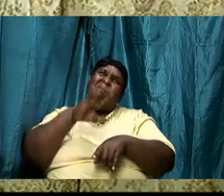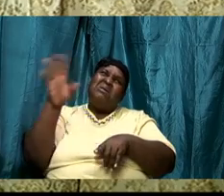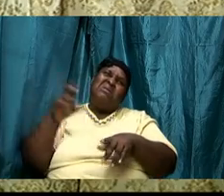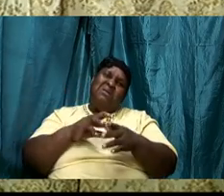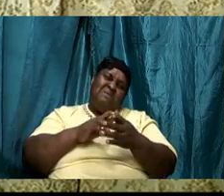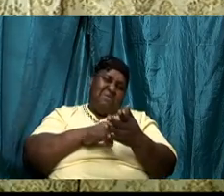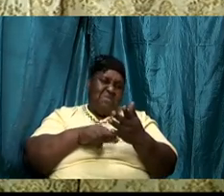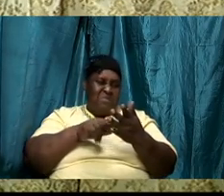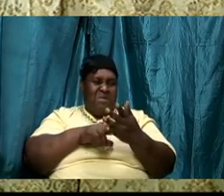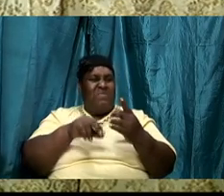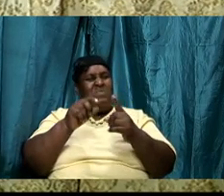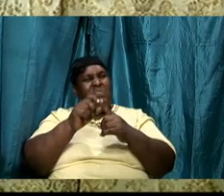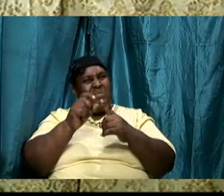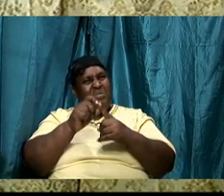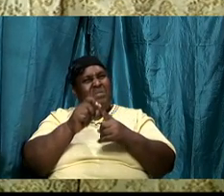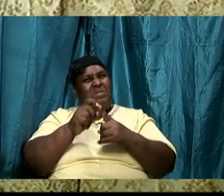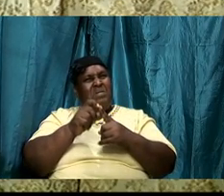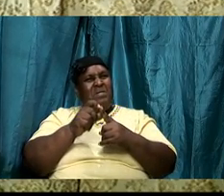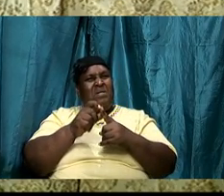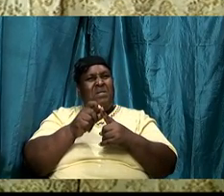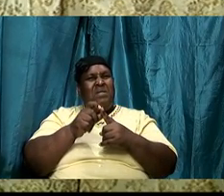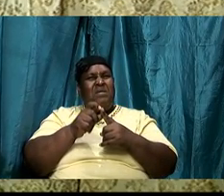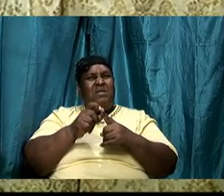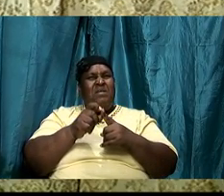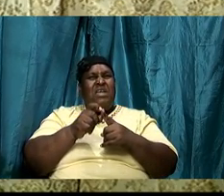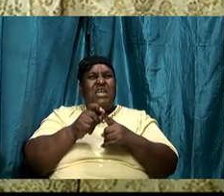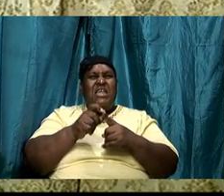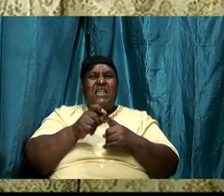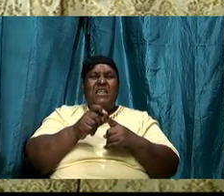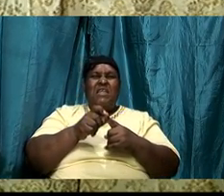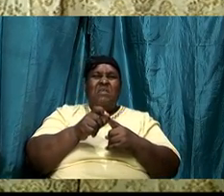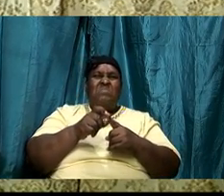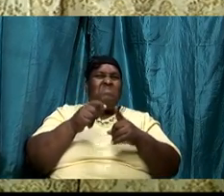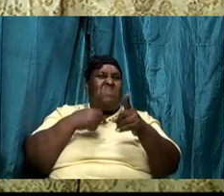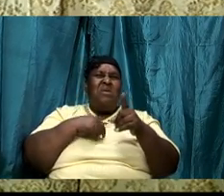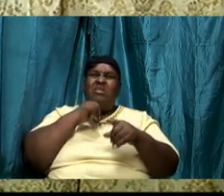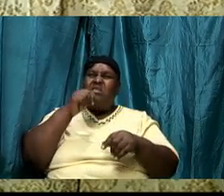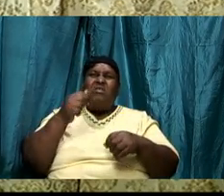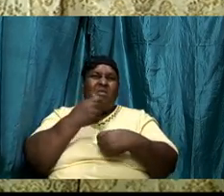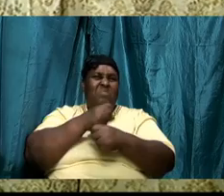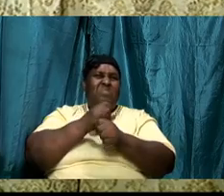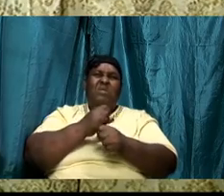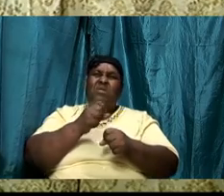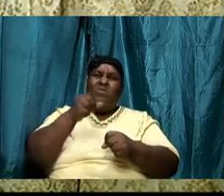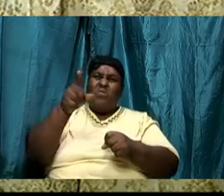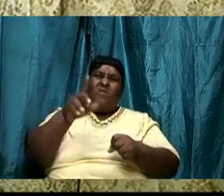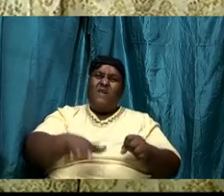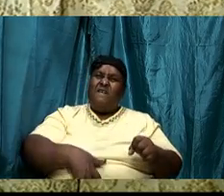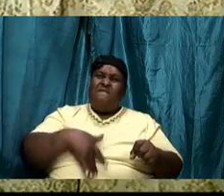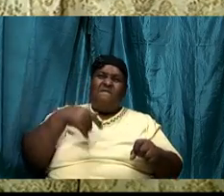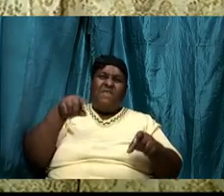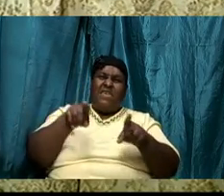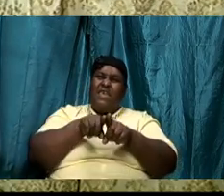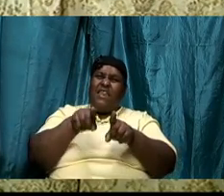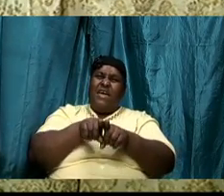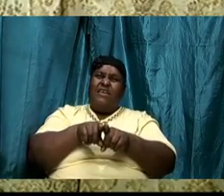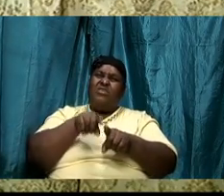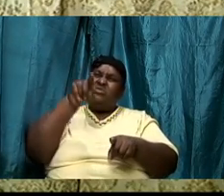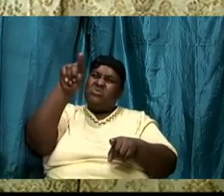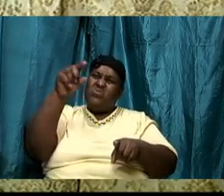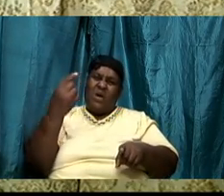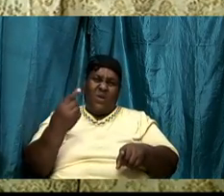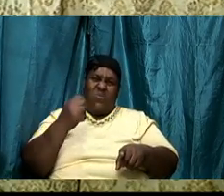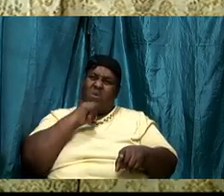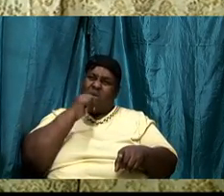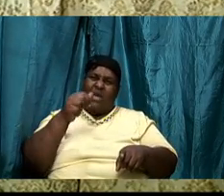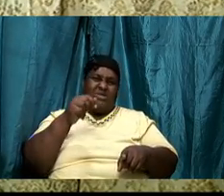word and I'm not going to let you feel that it is only you alone that it happened to it happened to me there were